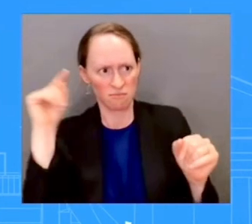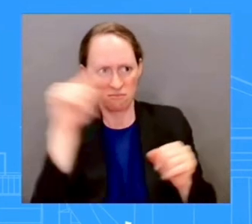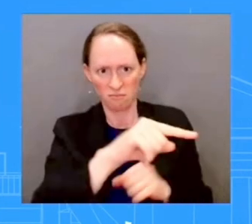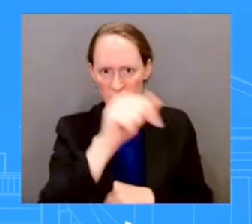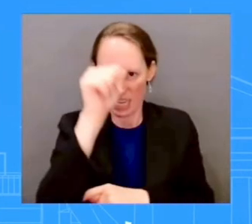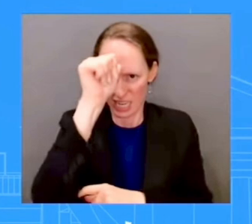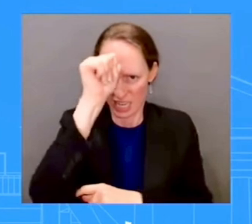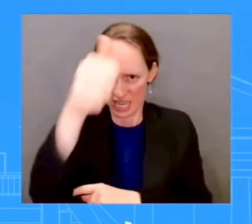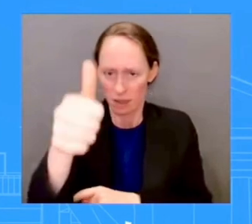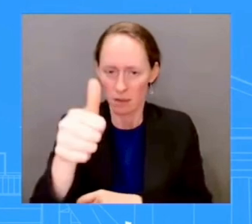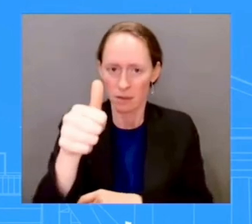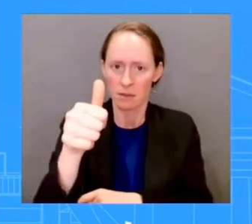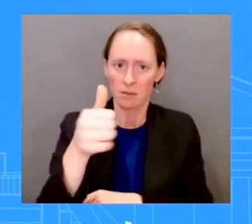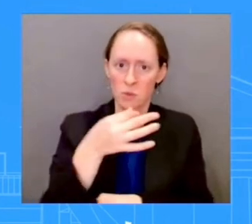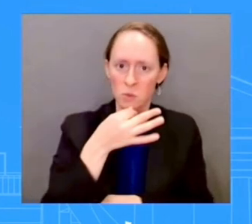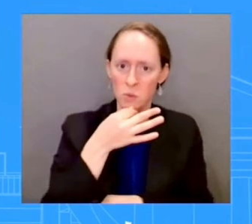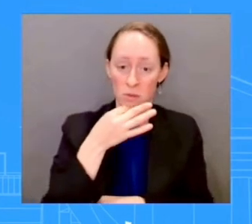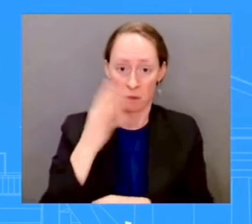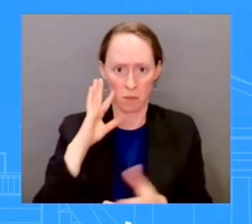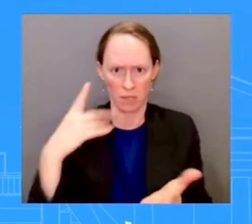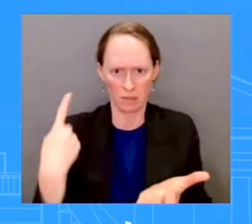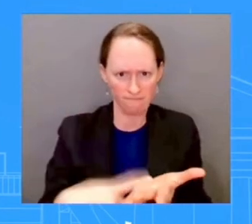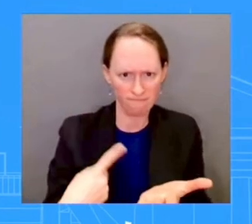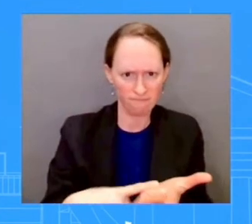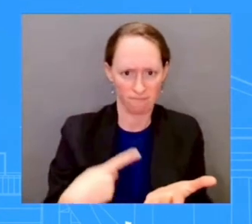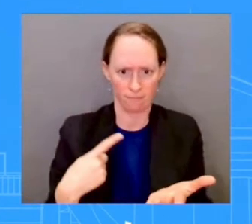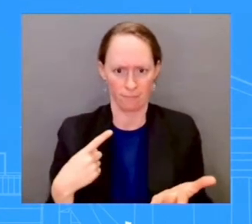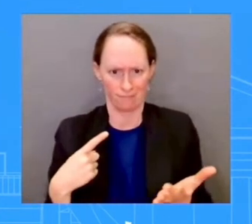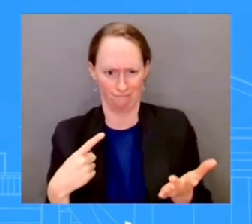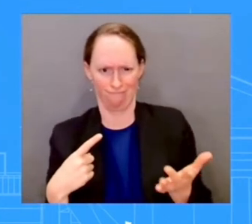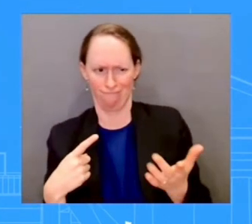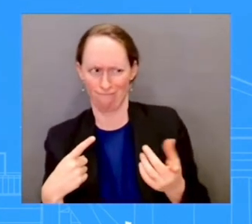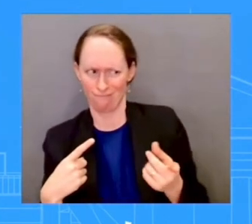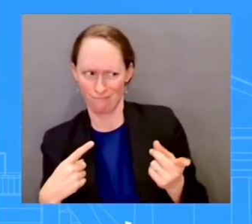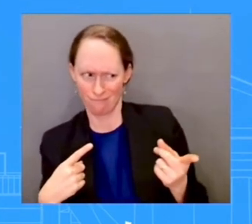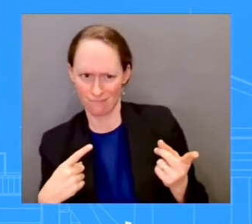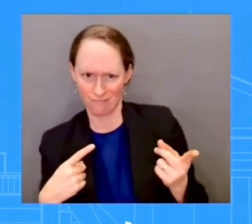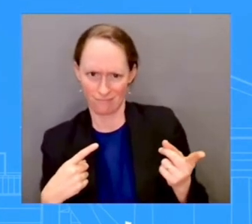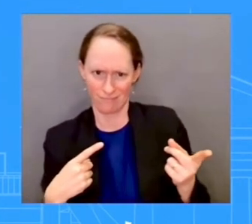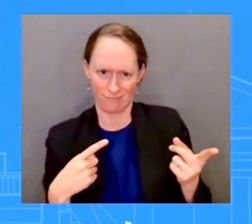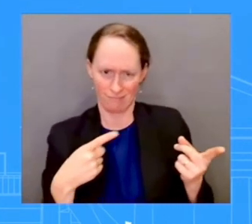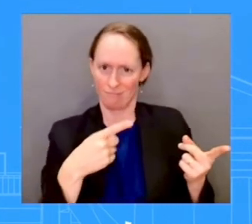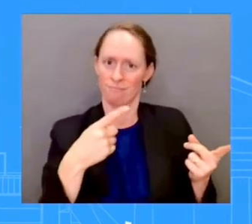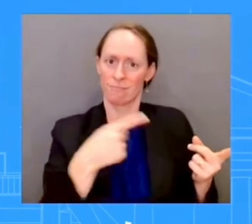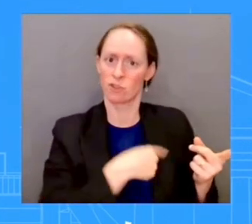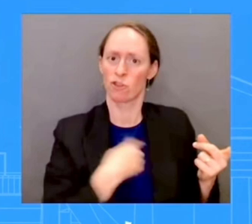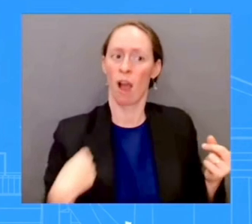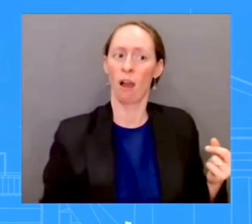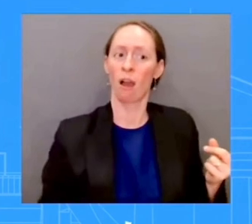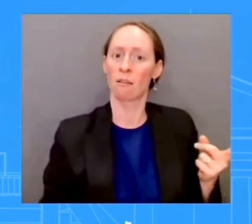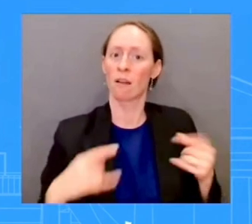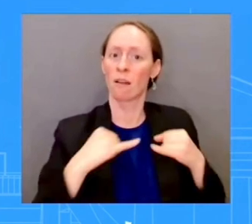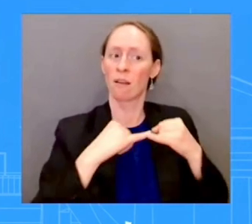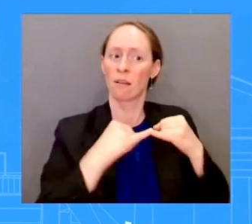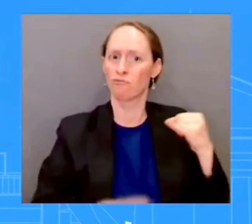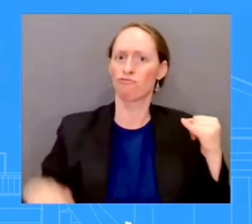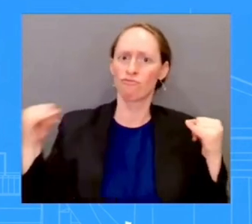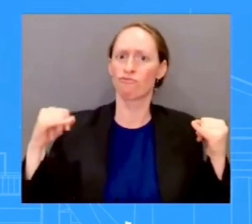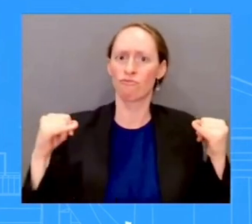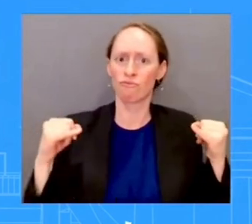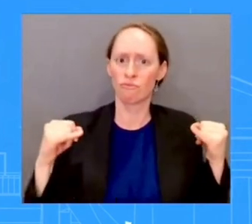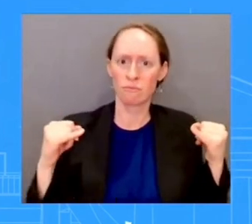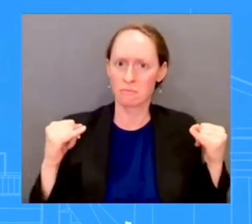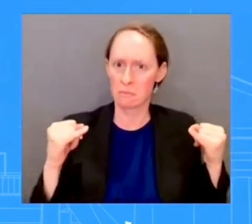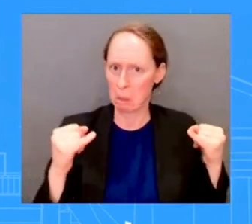leading would they be? So a couple of things. On his trip in Hanoi, since day one, the